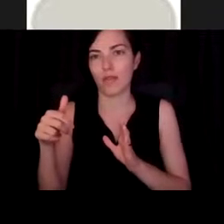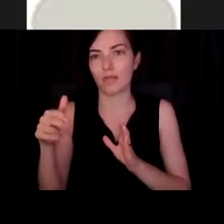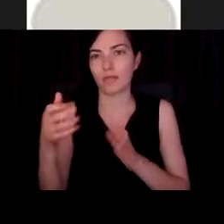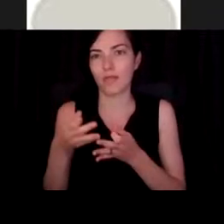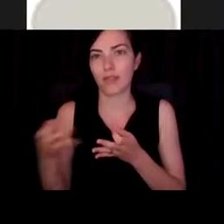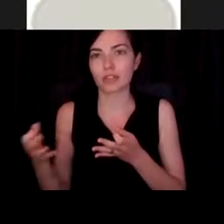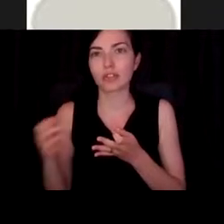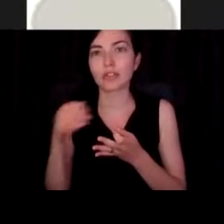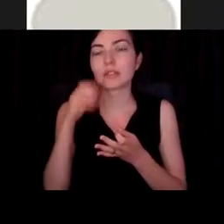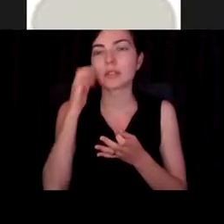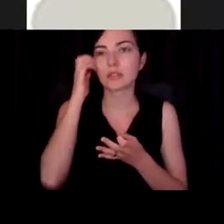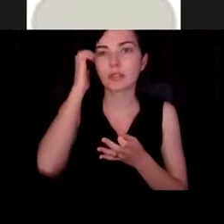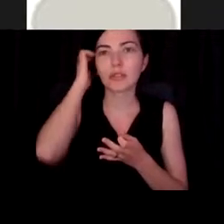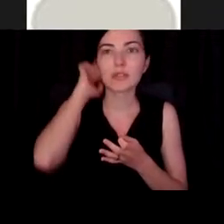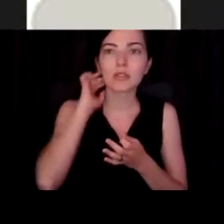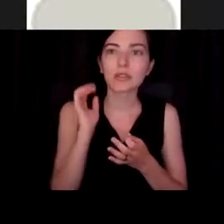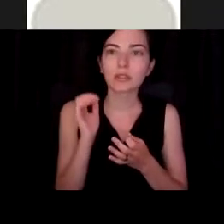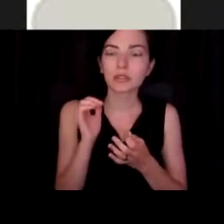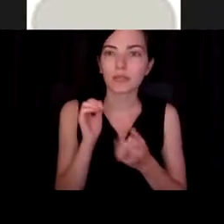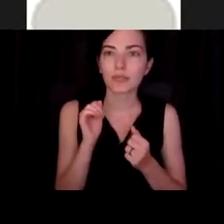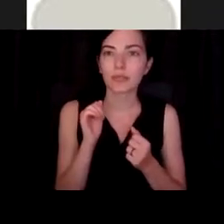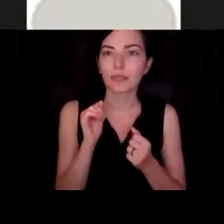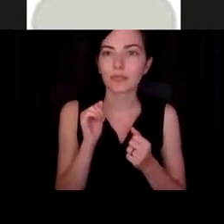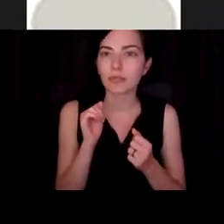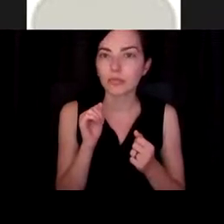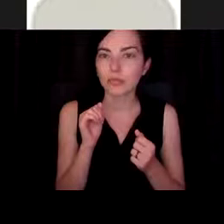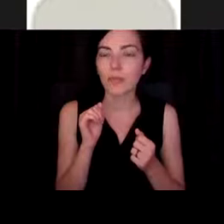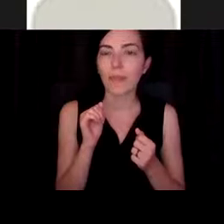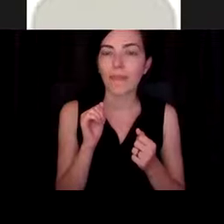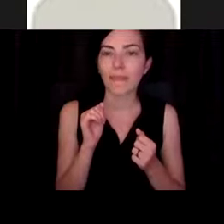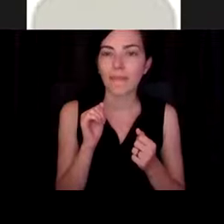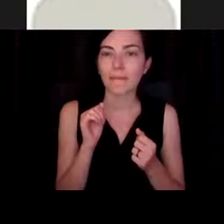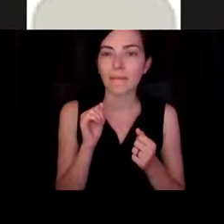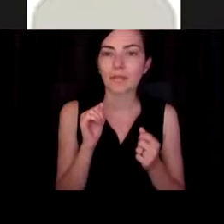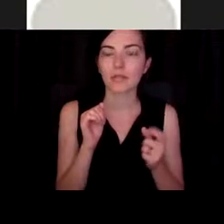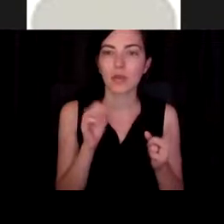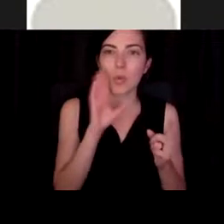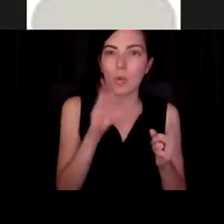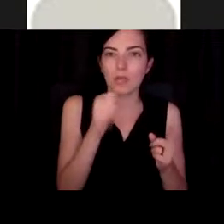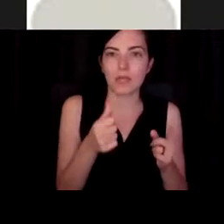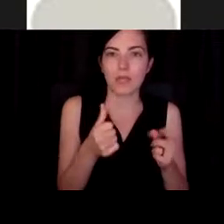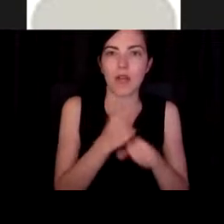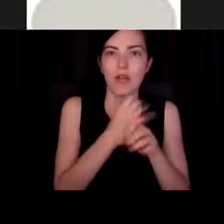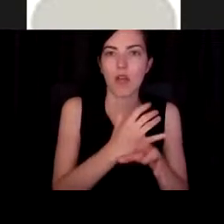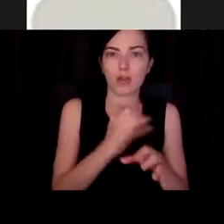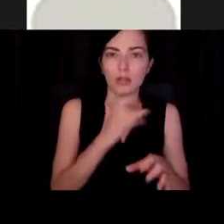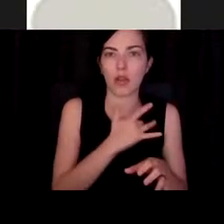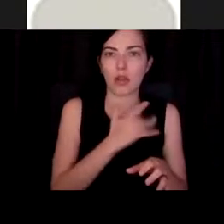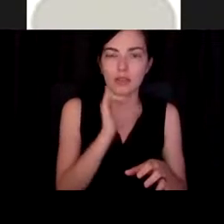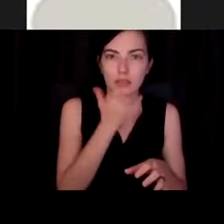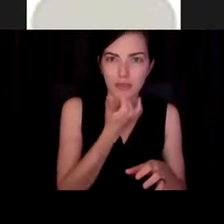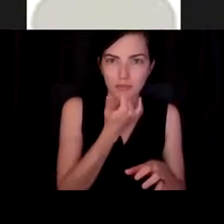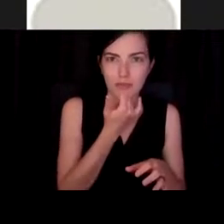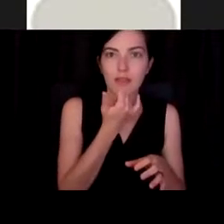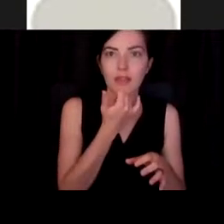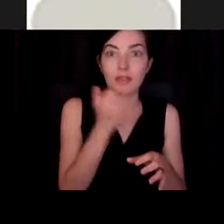had multiple levels or robustness of this mechanotransduction do result in a structural